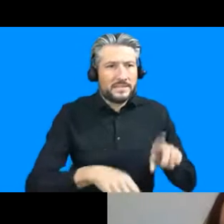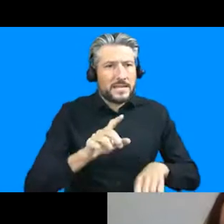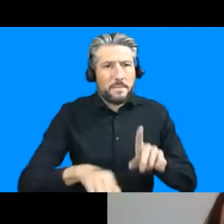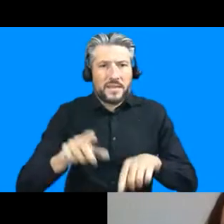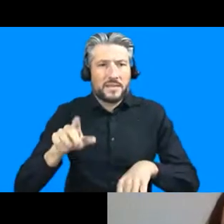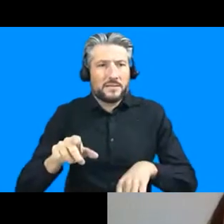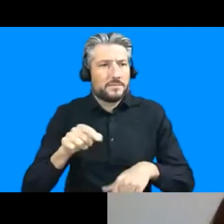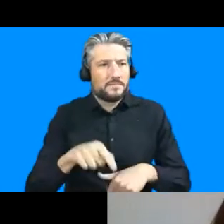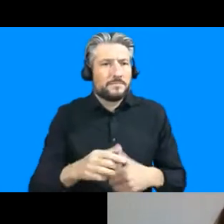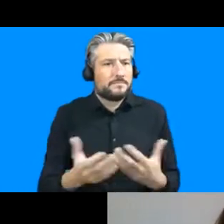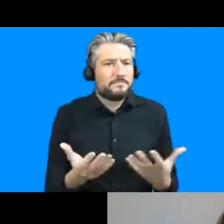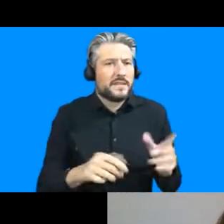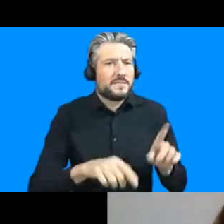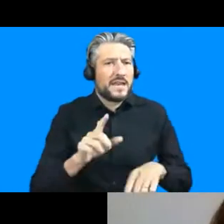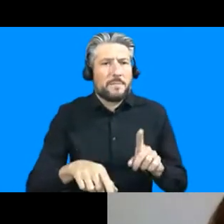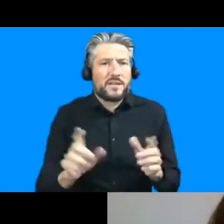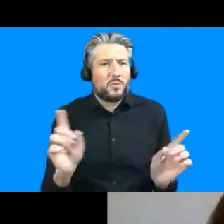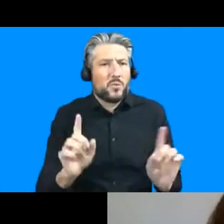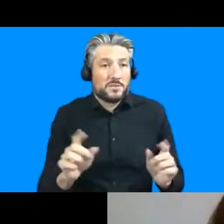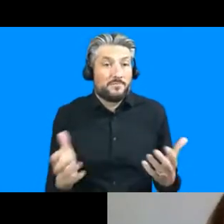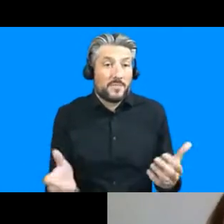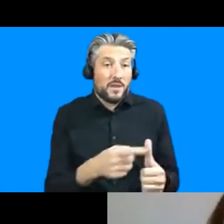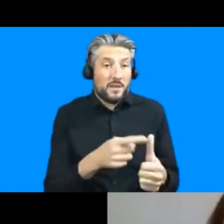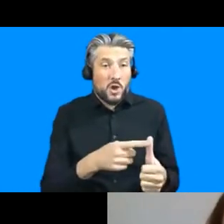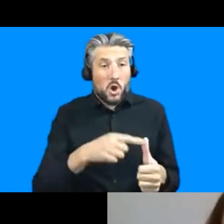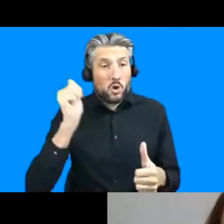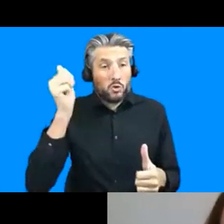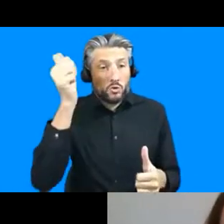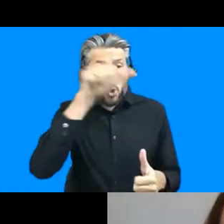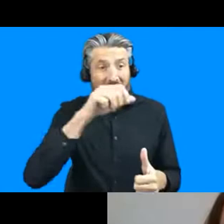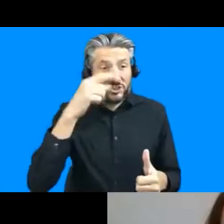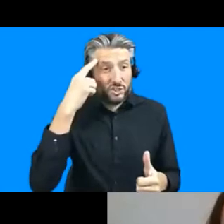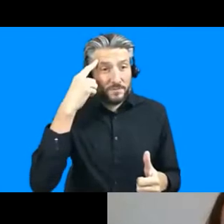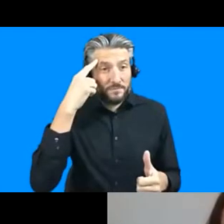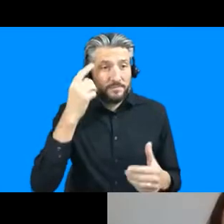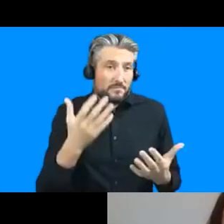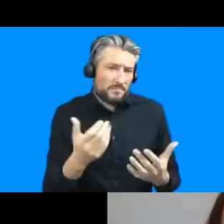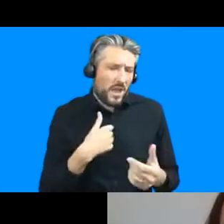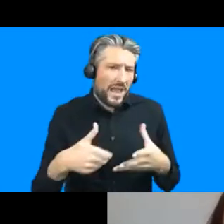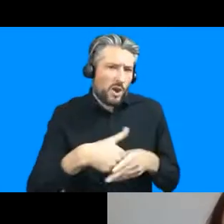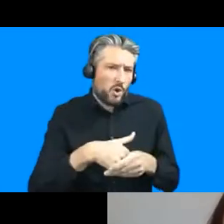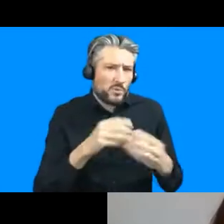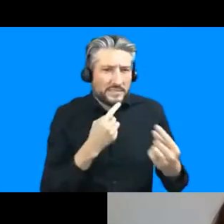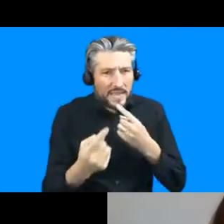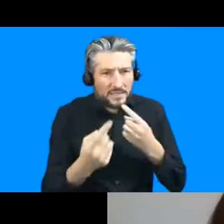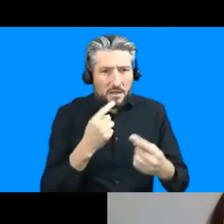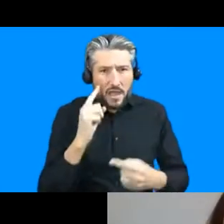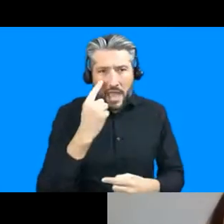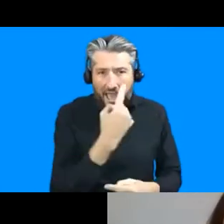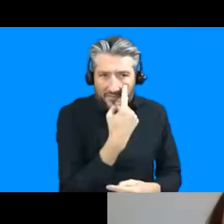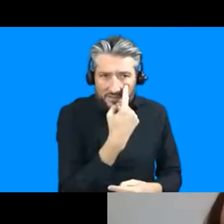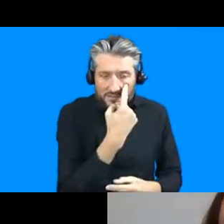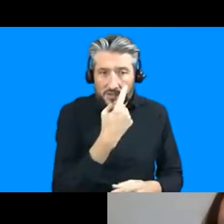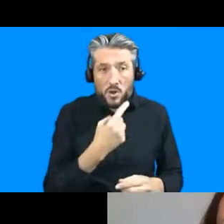there's a question around knowledge and under knowledge i would include data and evidence but also relationships